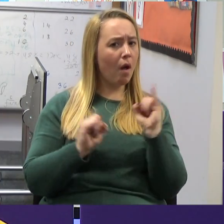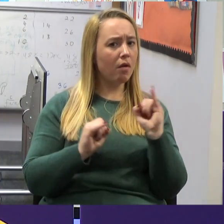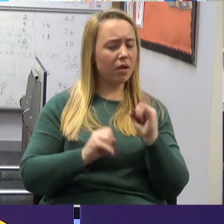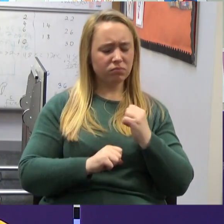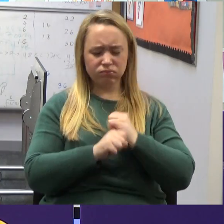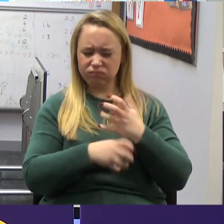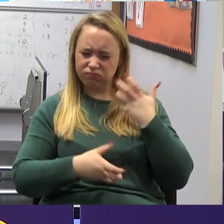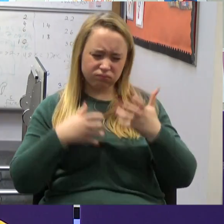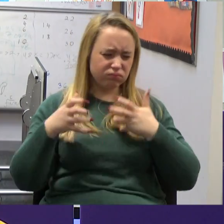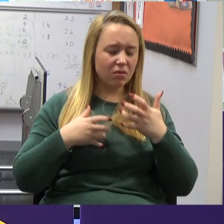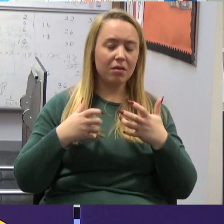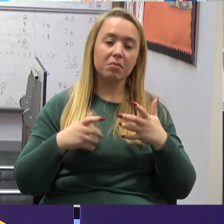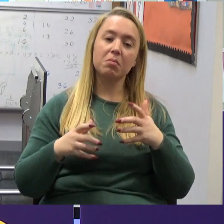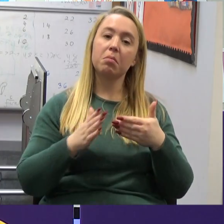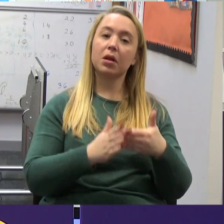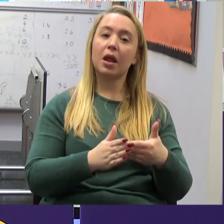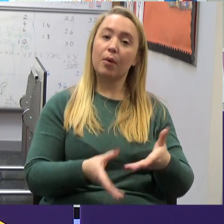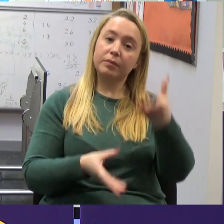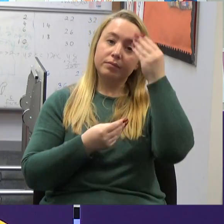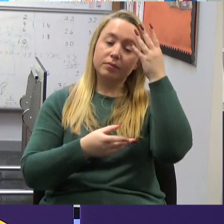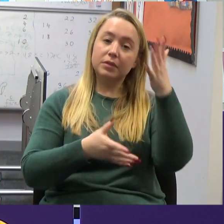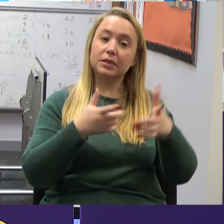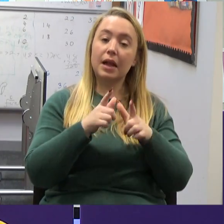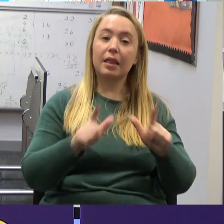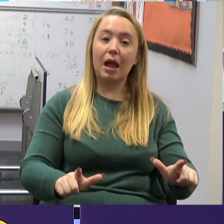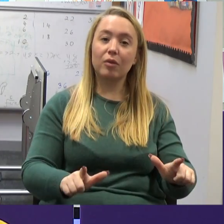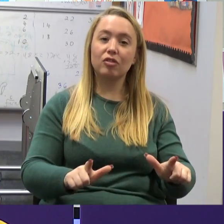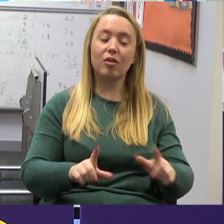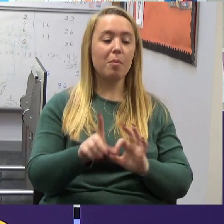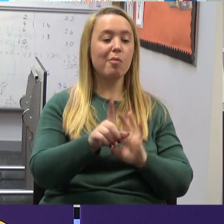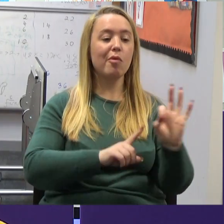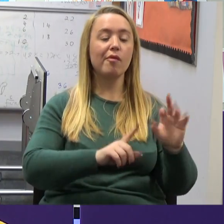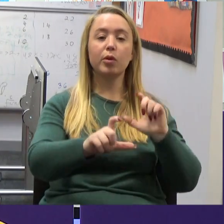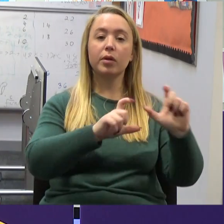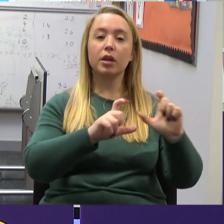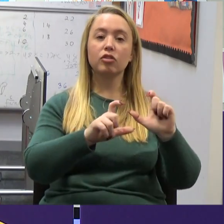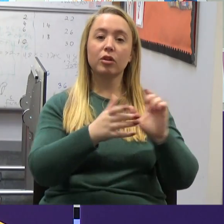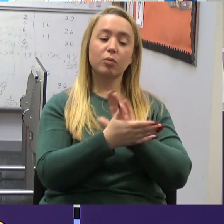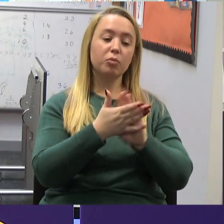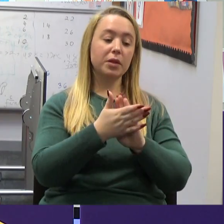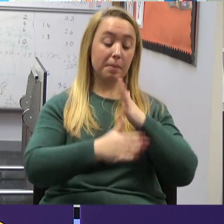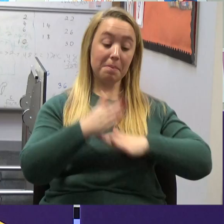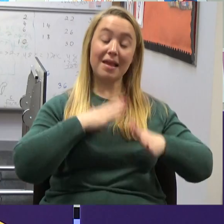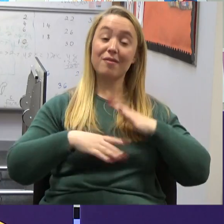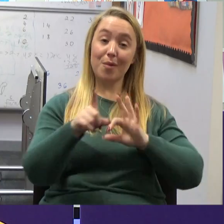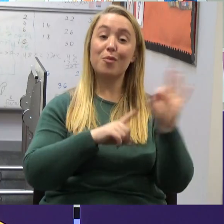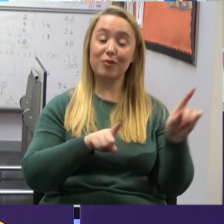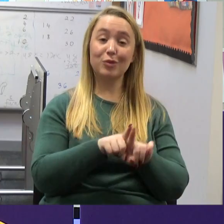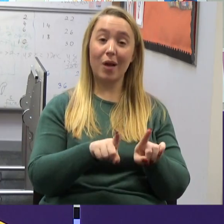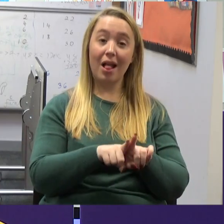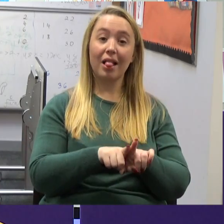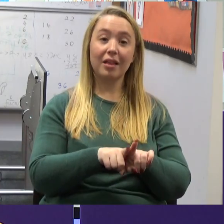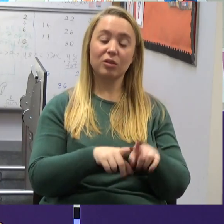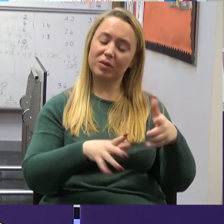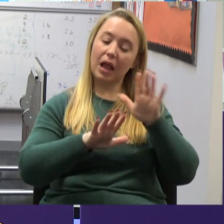frustrated the way he used to be. He used to be terrible, but since the sign language and I can communicate, not all the time,